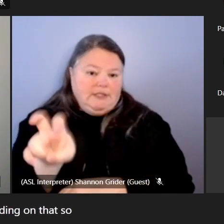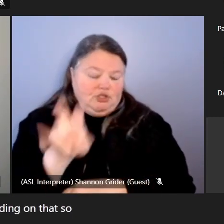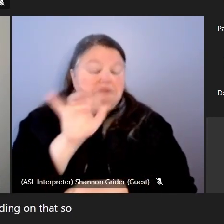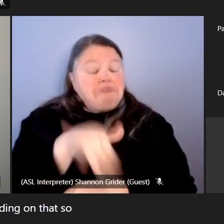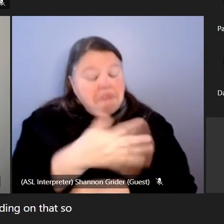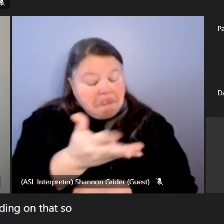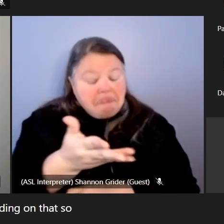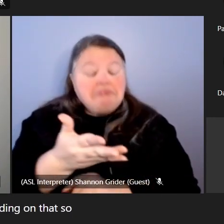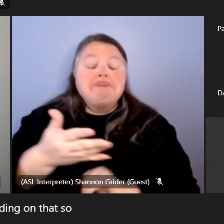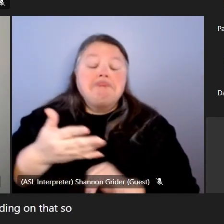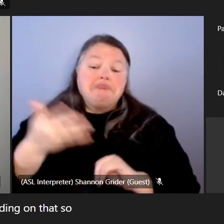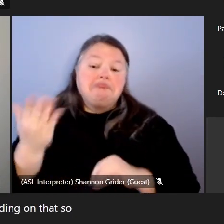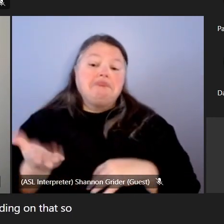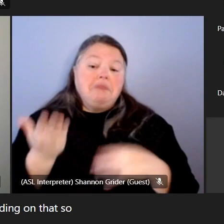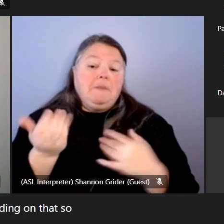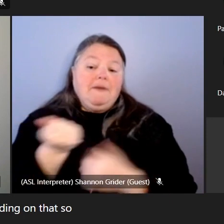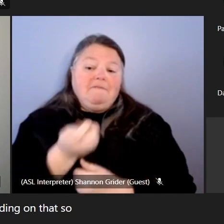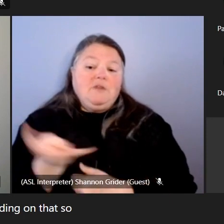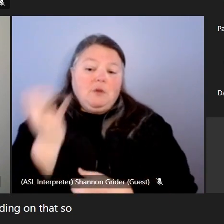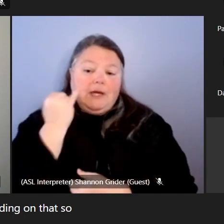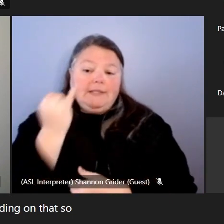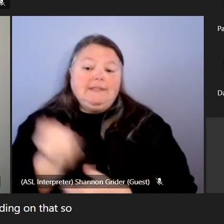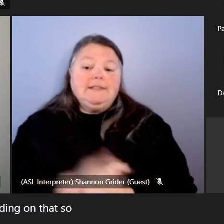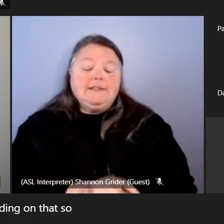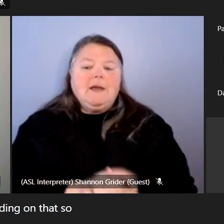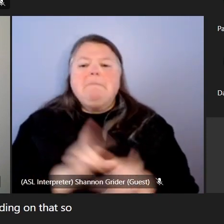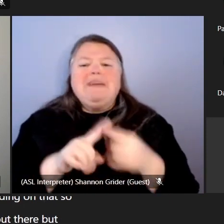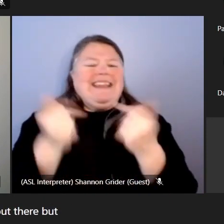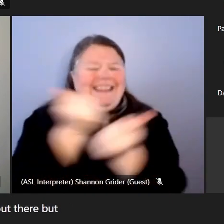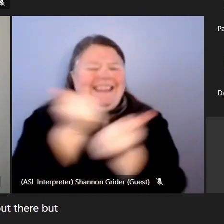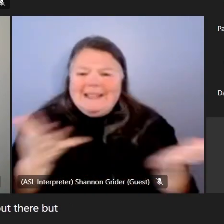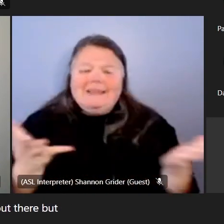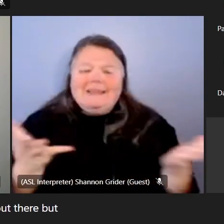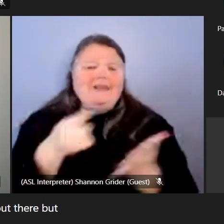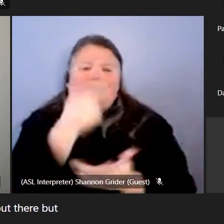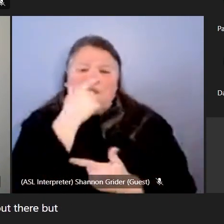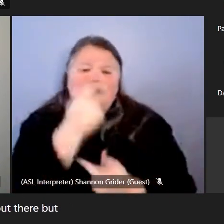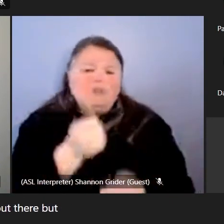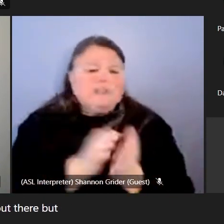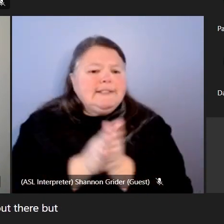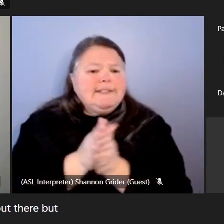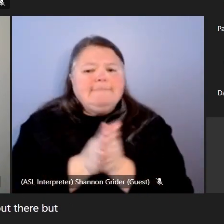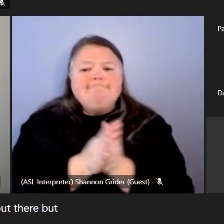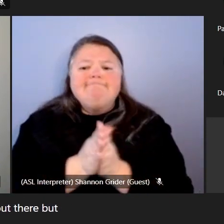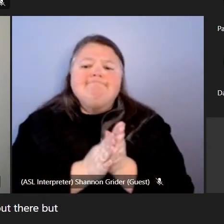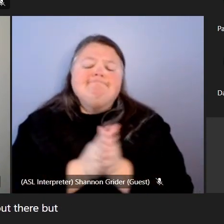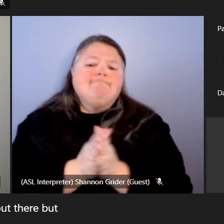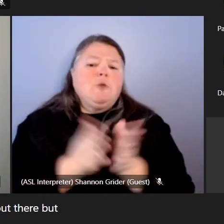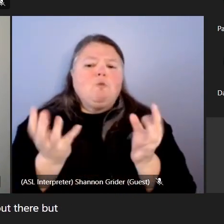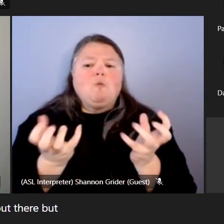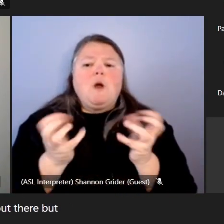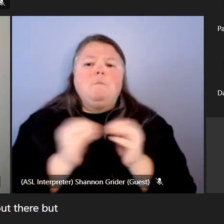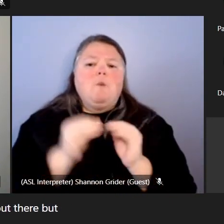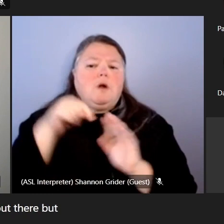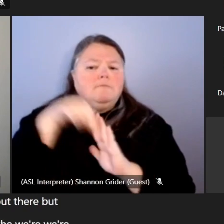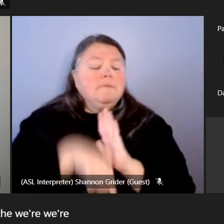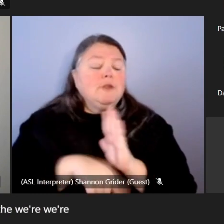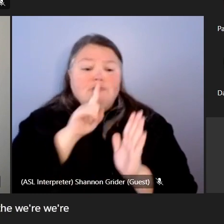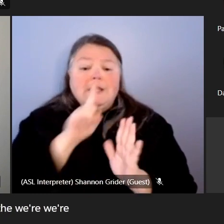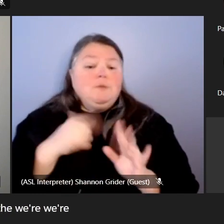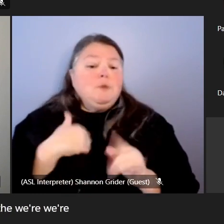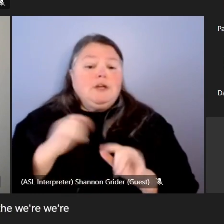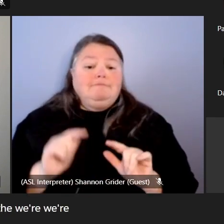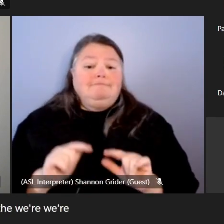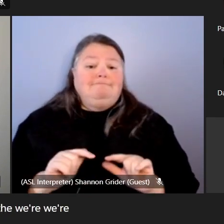maybe a couple of ideas that are out there but just anything that you're interested in uh really the we're we're giving you the